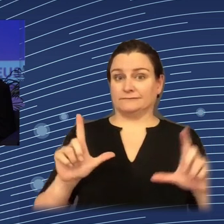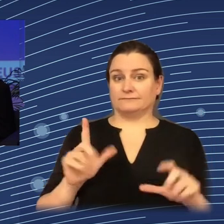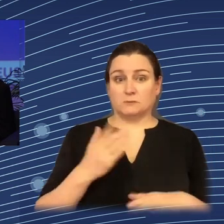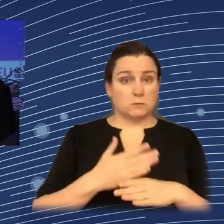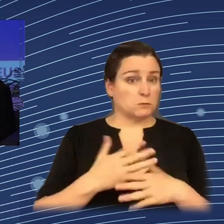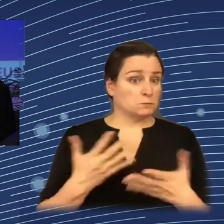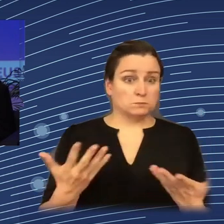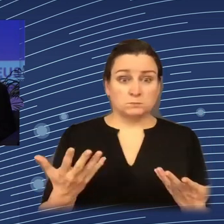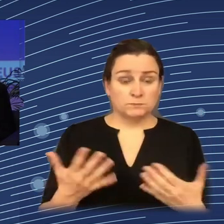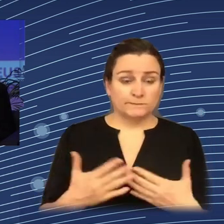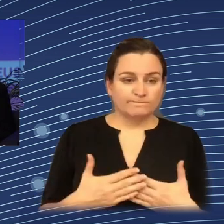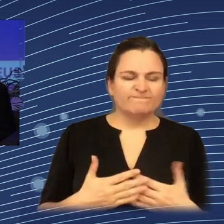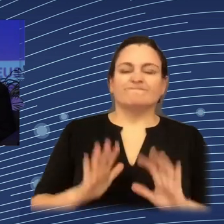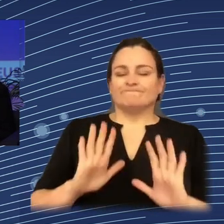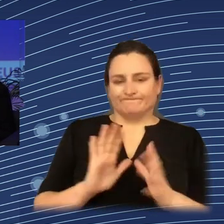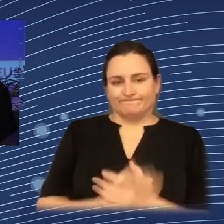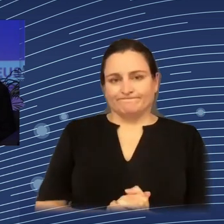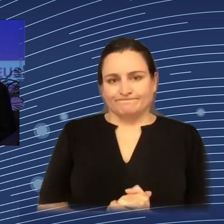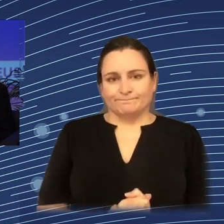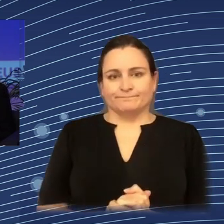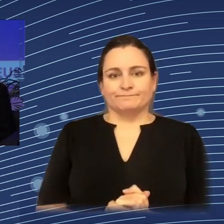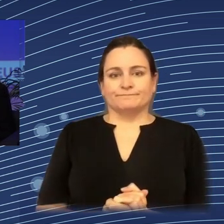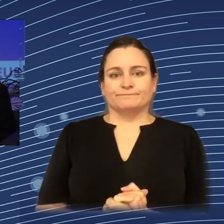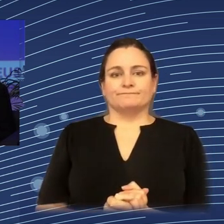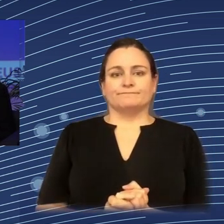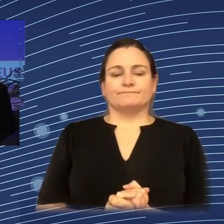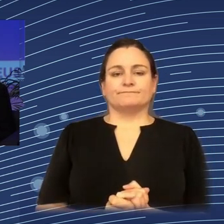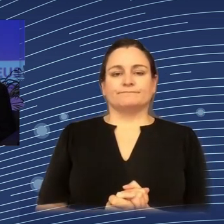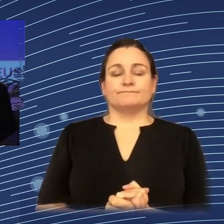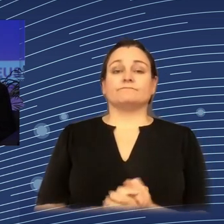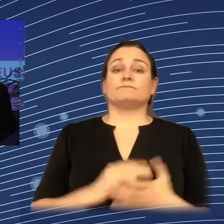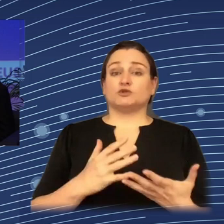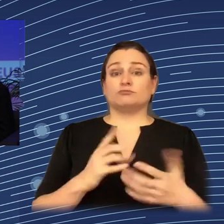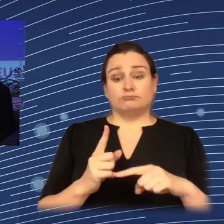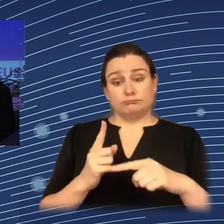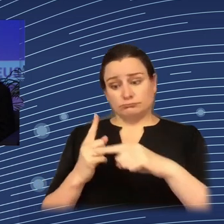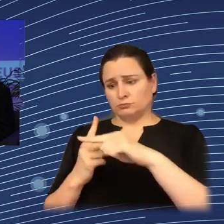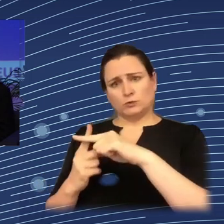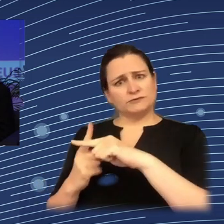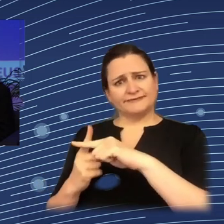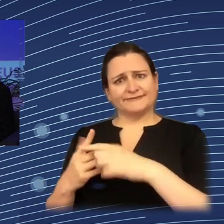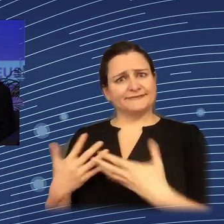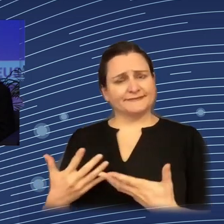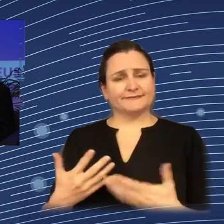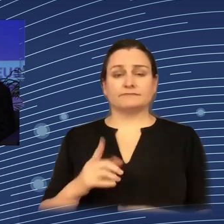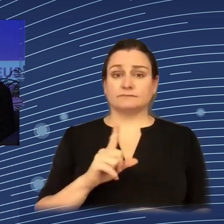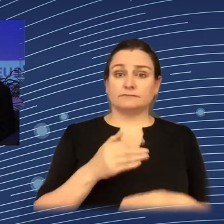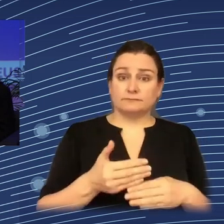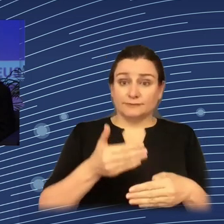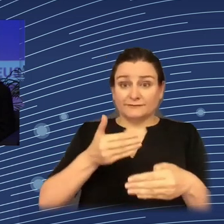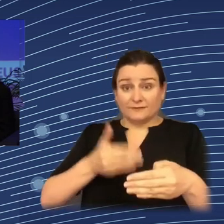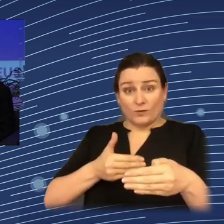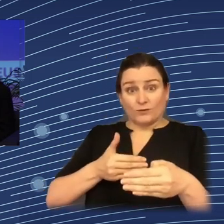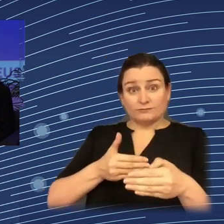So, let me start by underlining some of those advantages that the design approach can bring to any